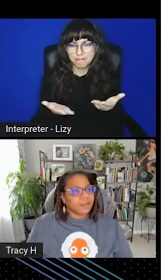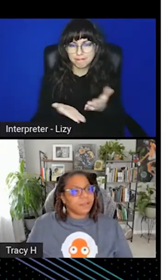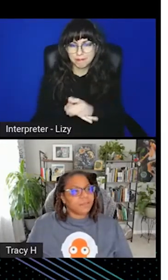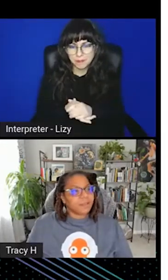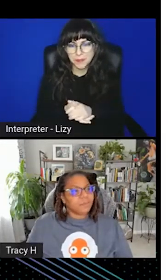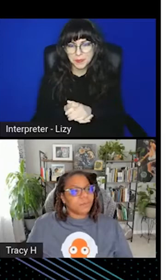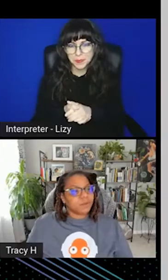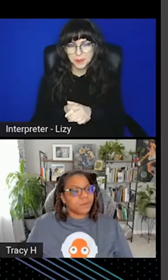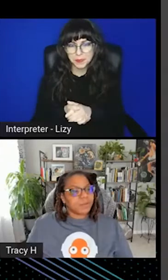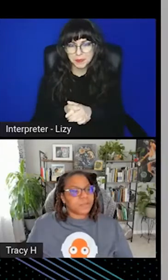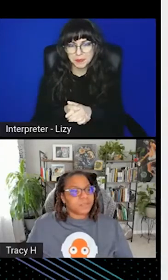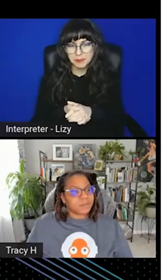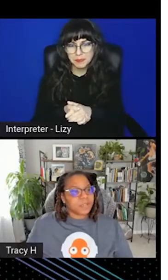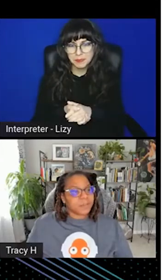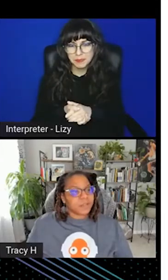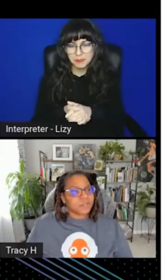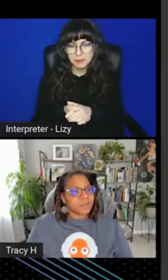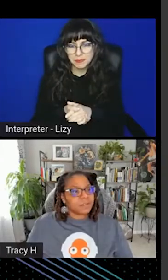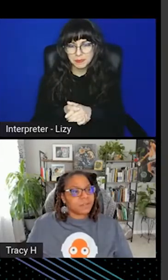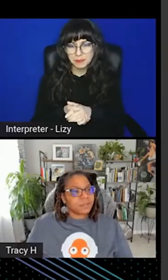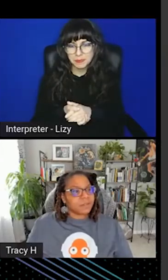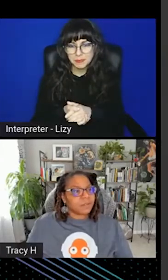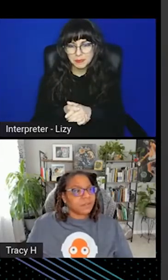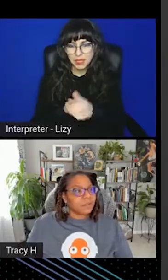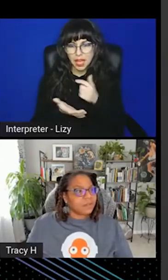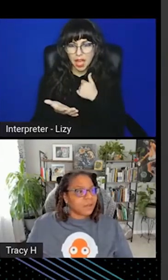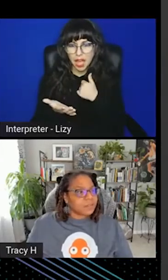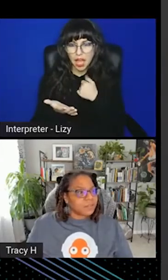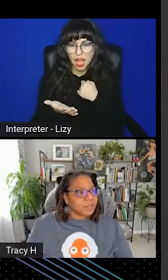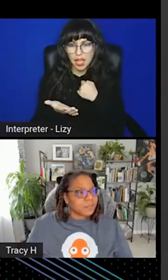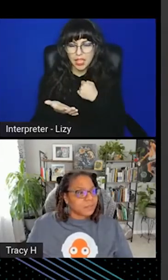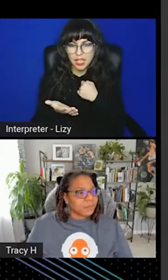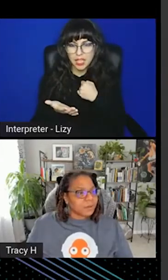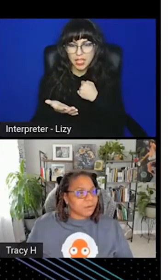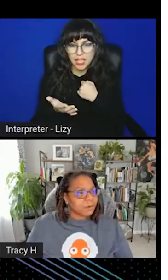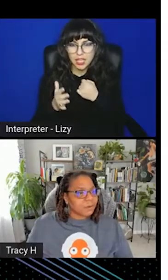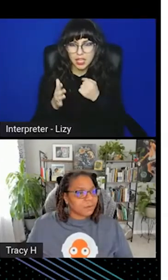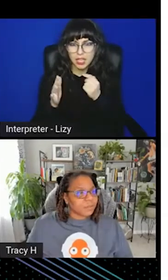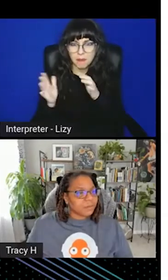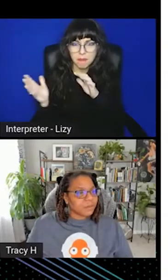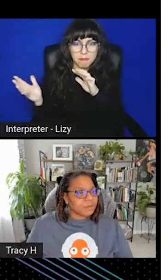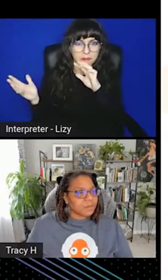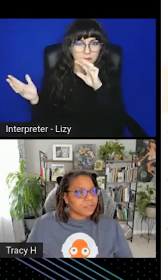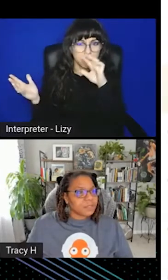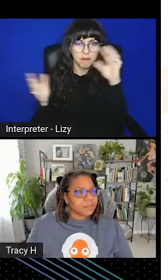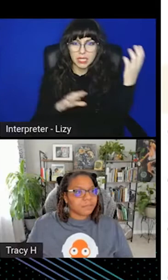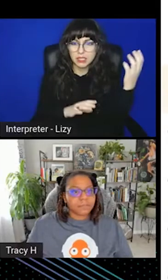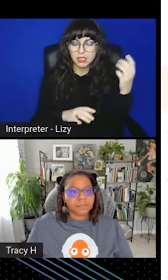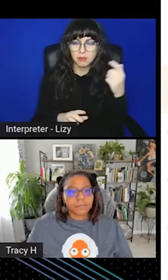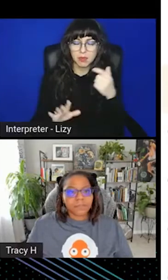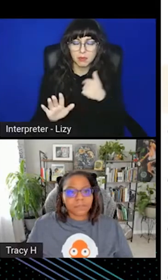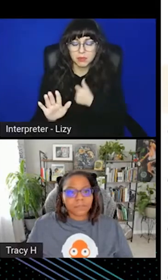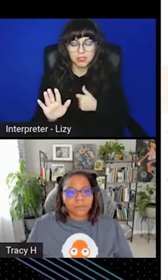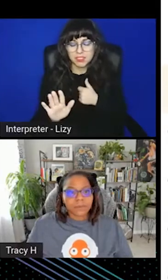I left that with Kubernetes secrets. I apologize. I just messed that up, you all. Hold on really quick. Sorry, Lizzie.